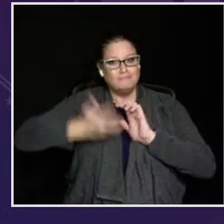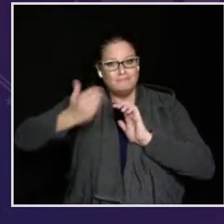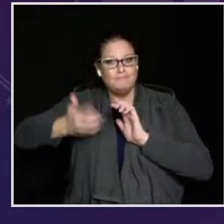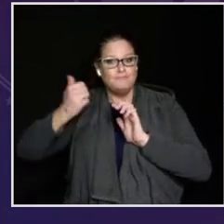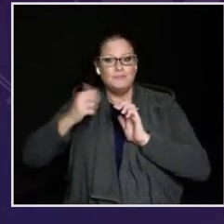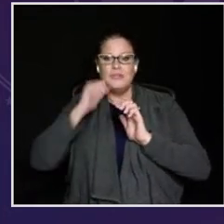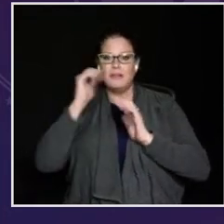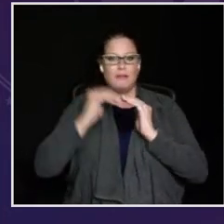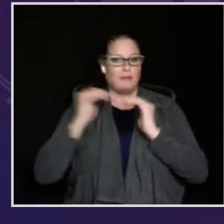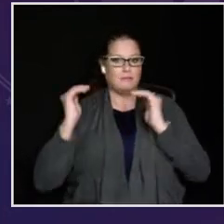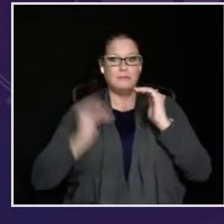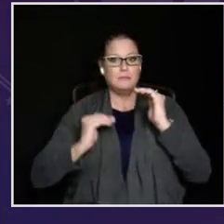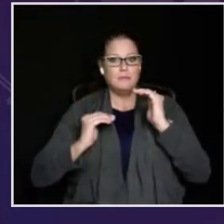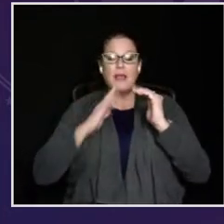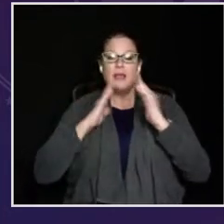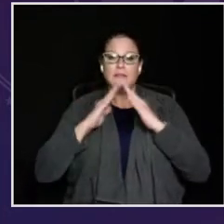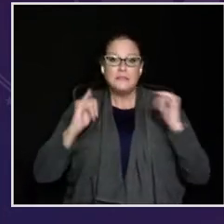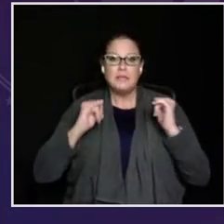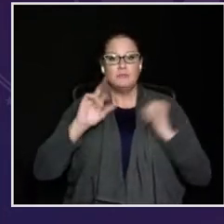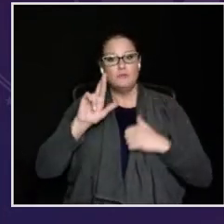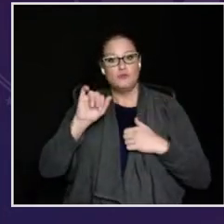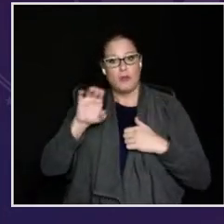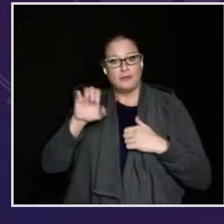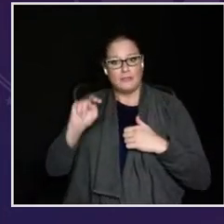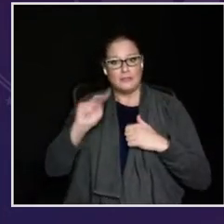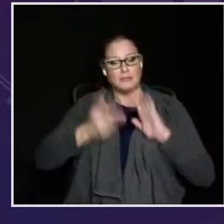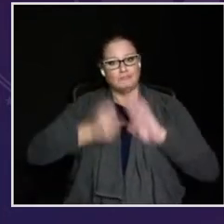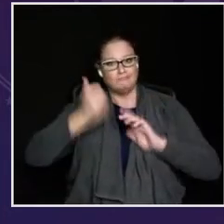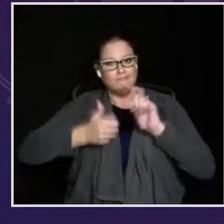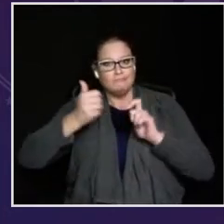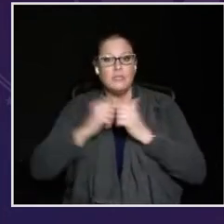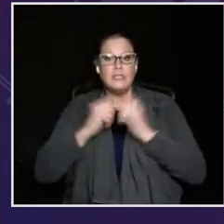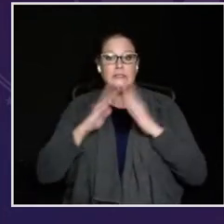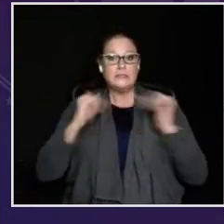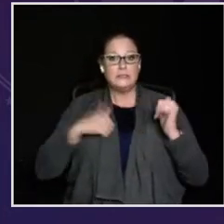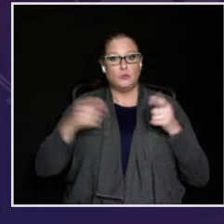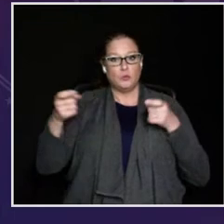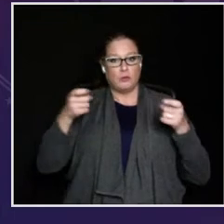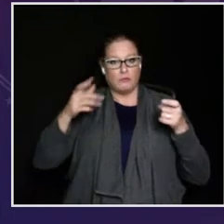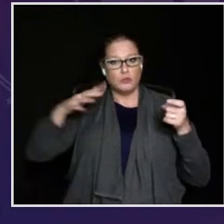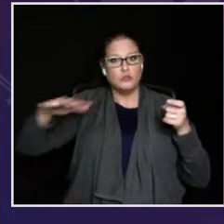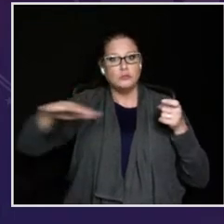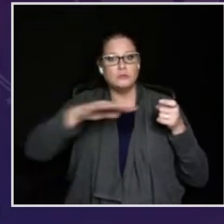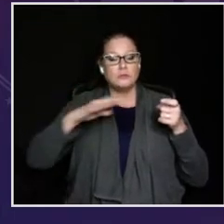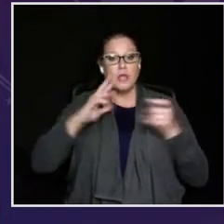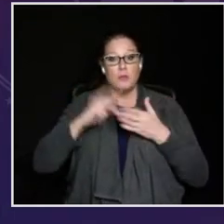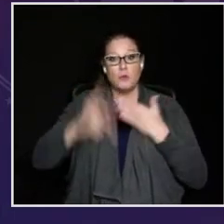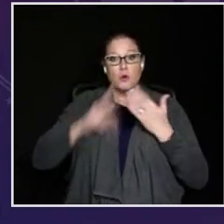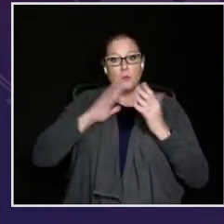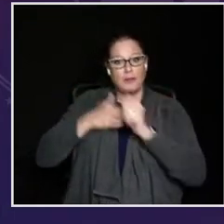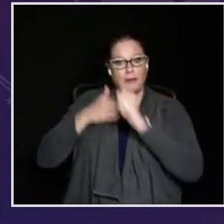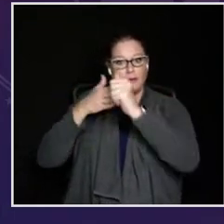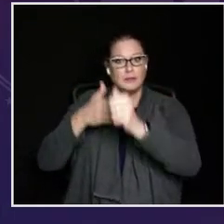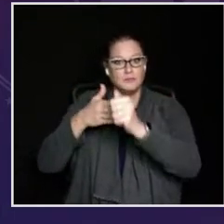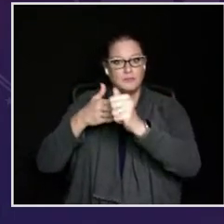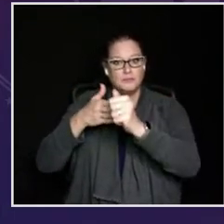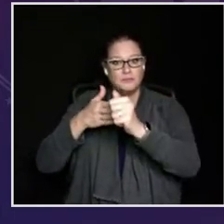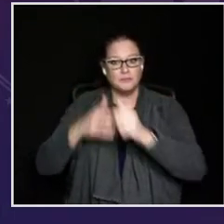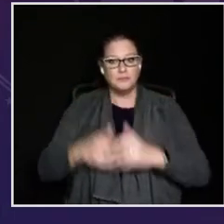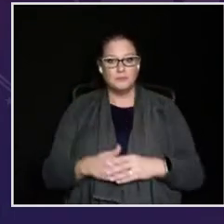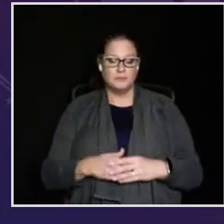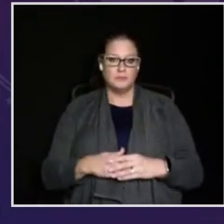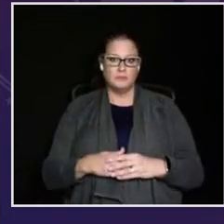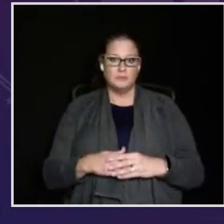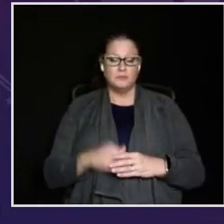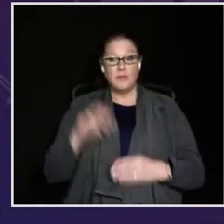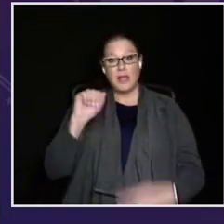continue the important work of rooting out inequities and systemic racism in the systems we govern